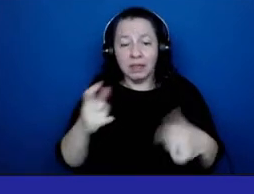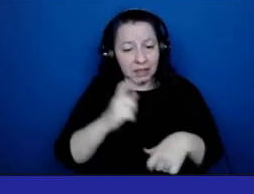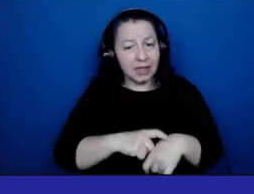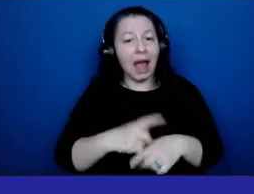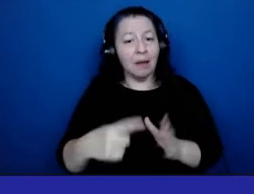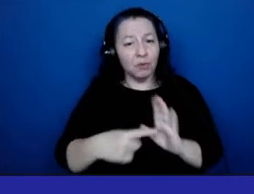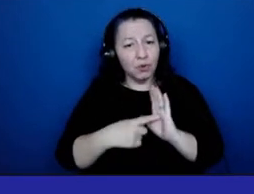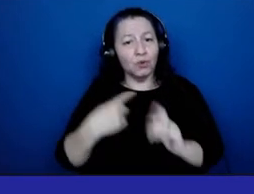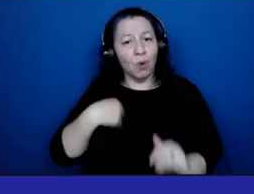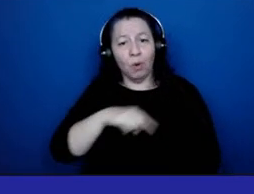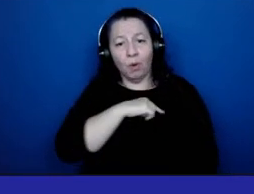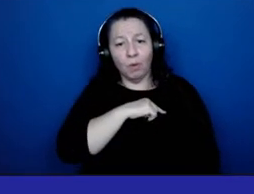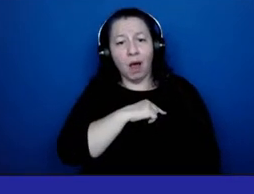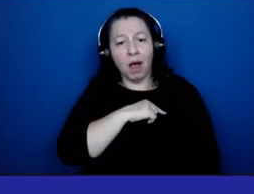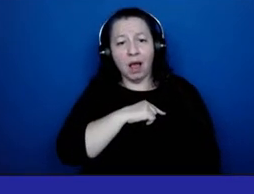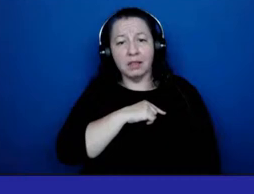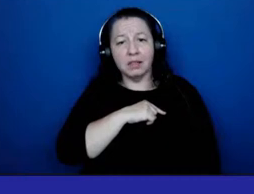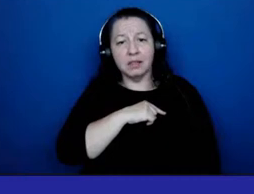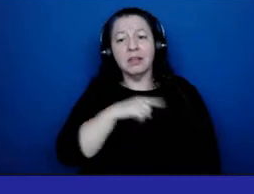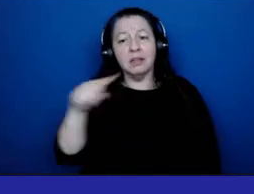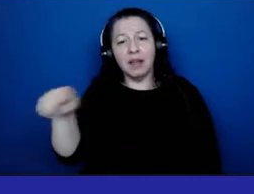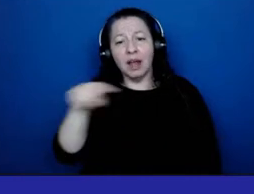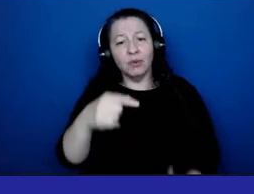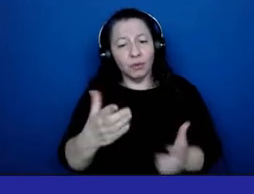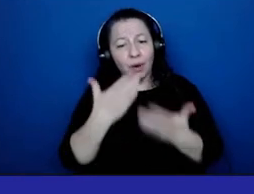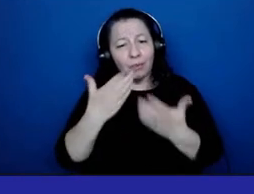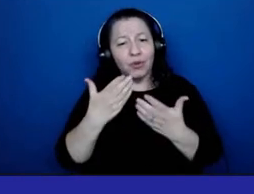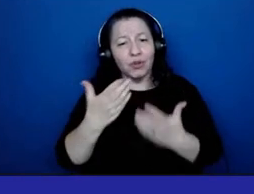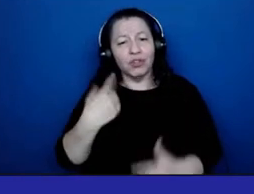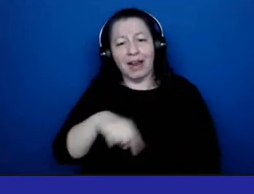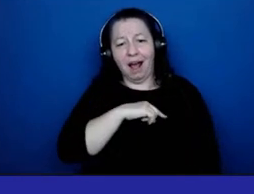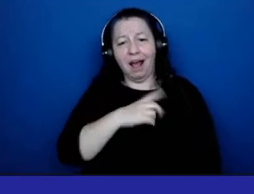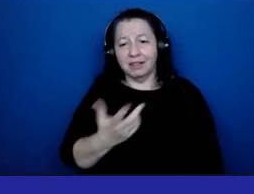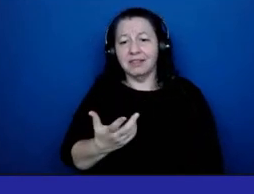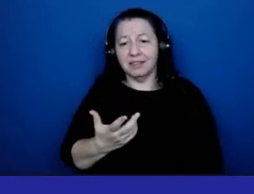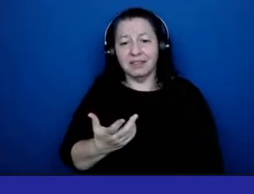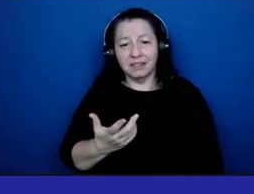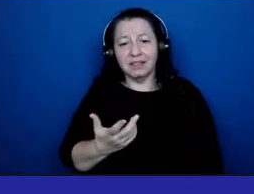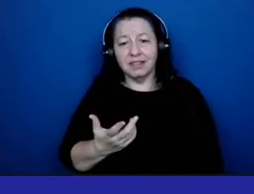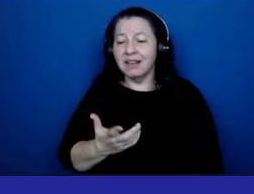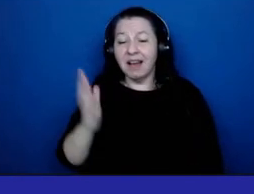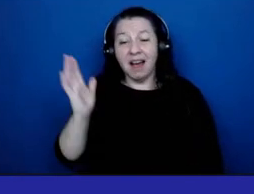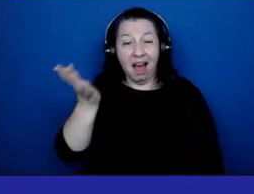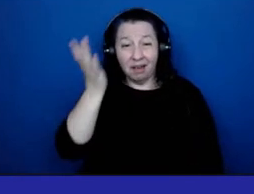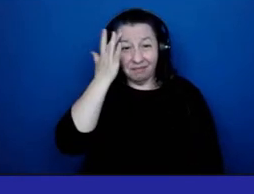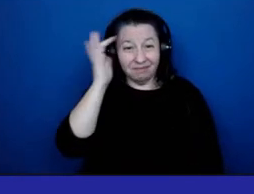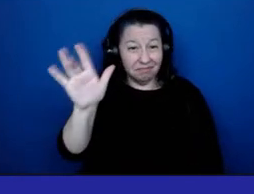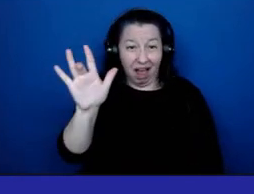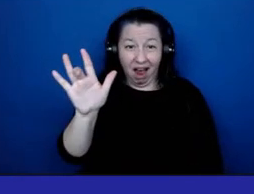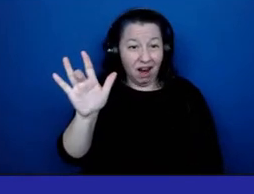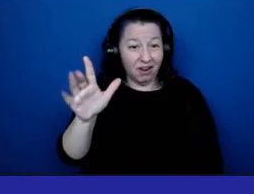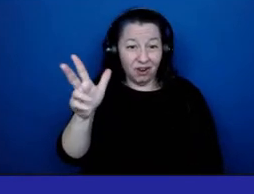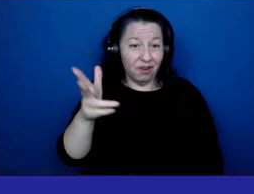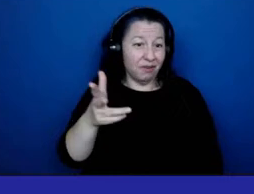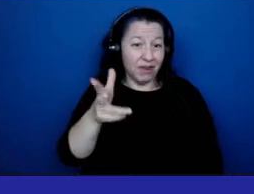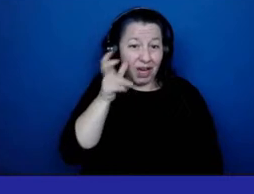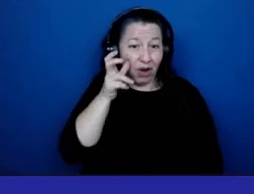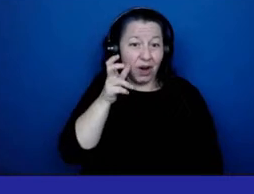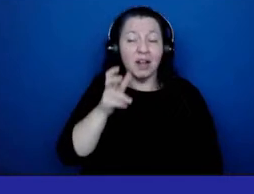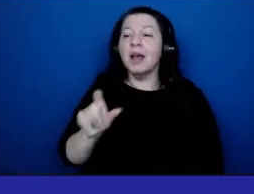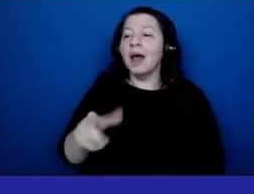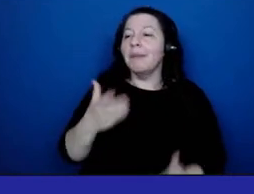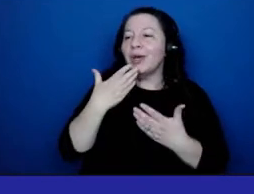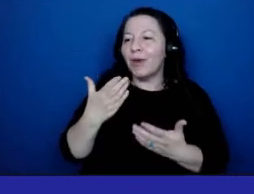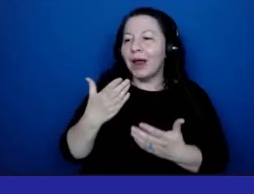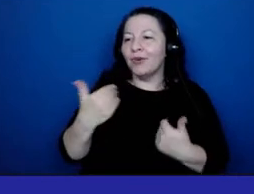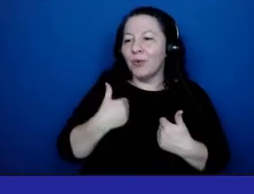that we're appreciated. What I'm tired of hearing is that just be grateful that you have